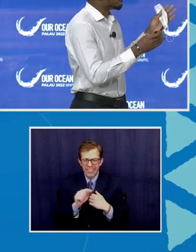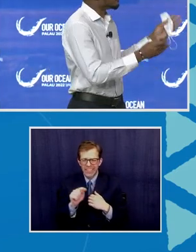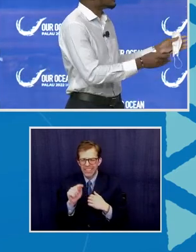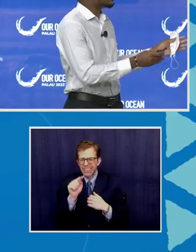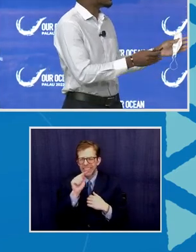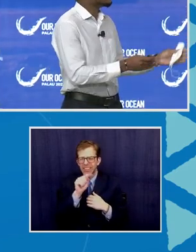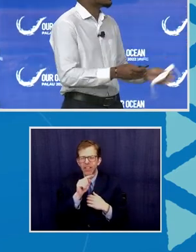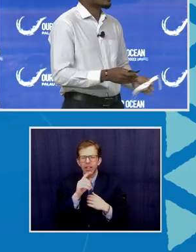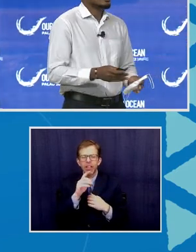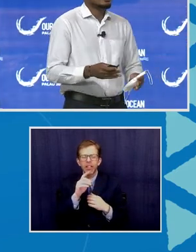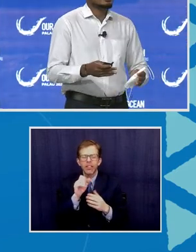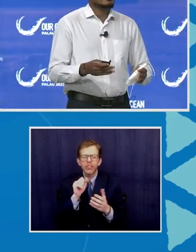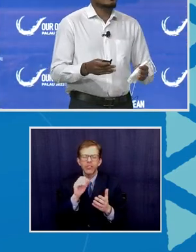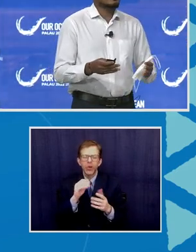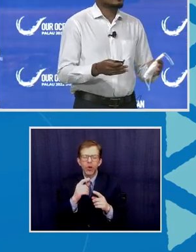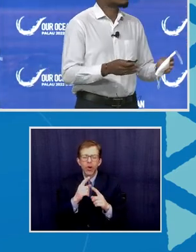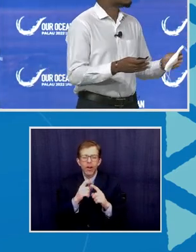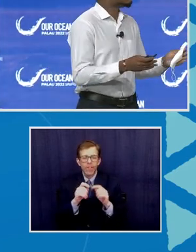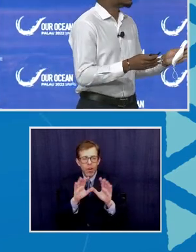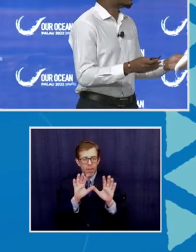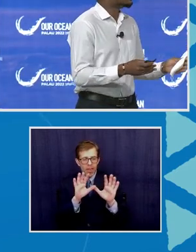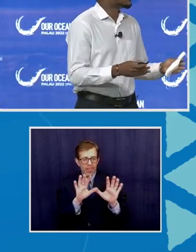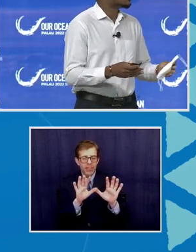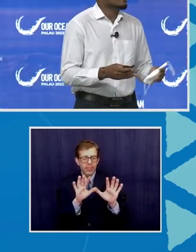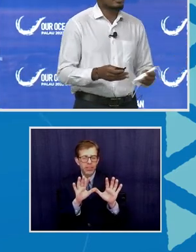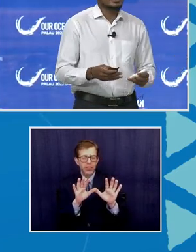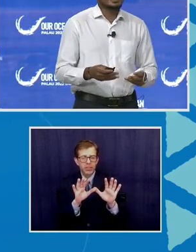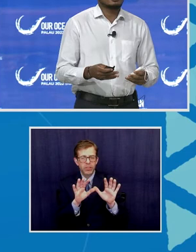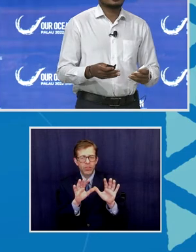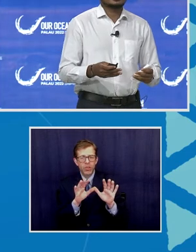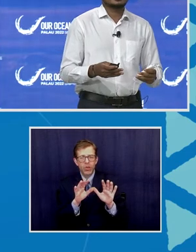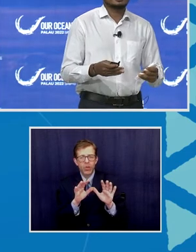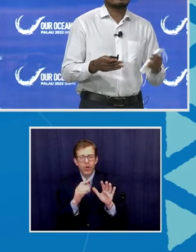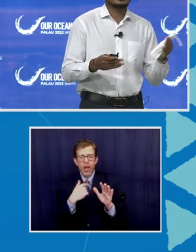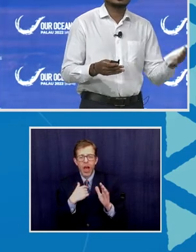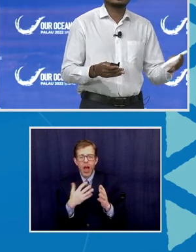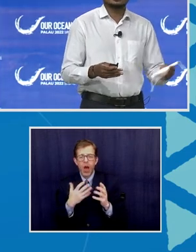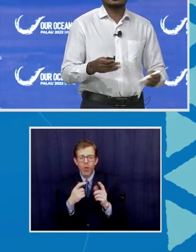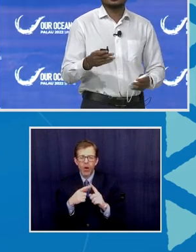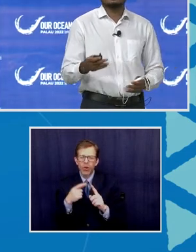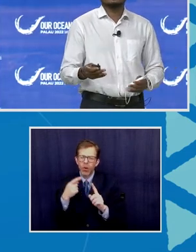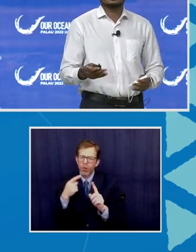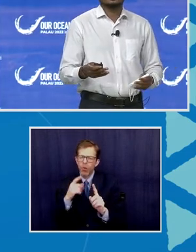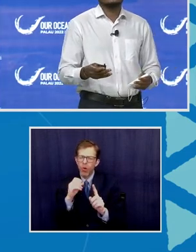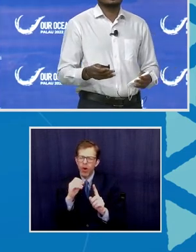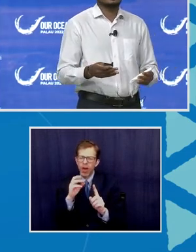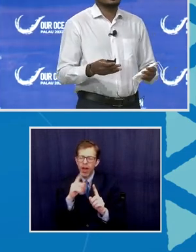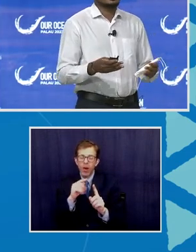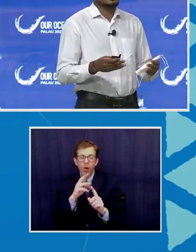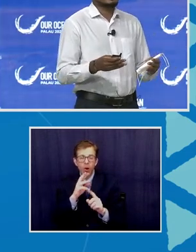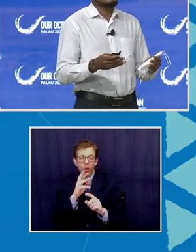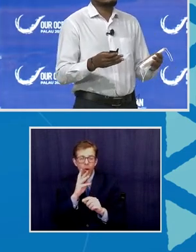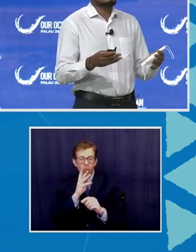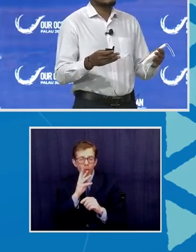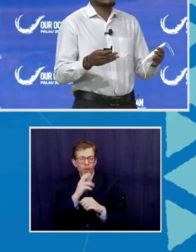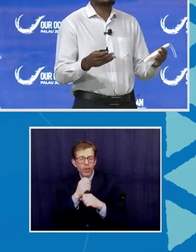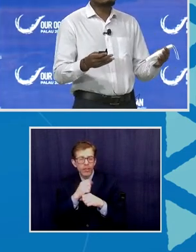so from here, what I would like to point out is that maritime security and blue economy